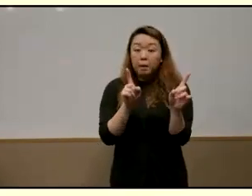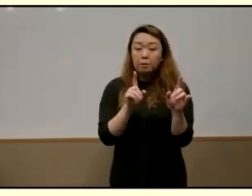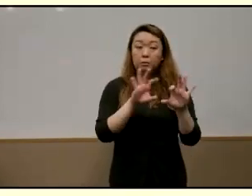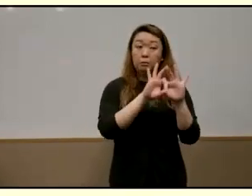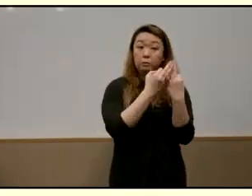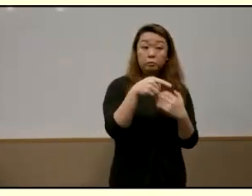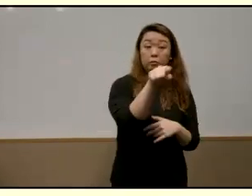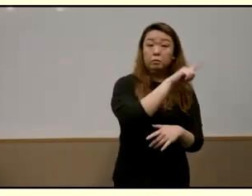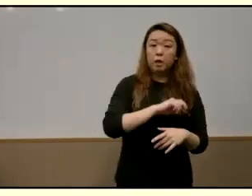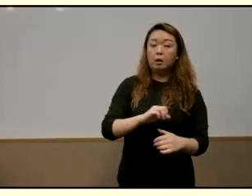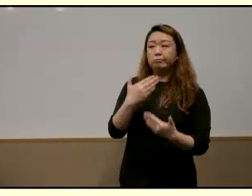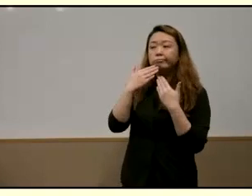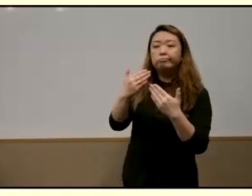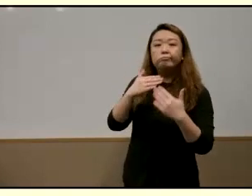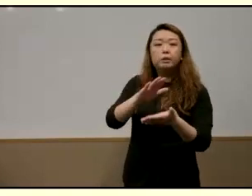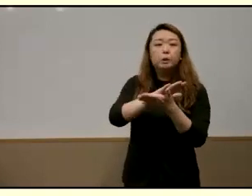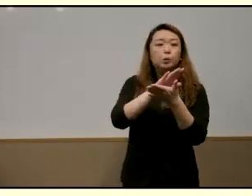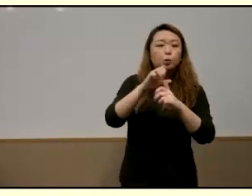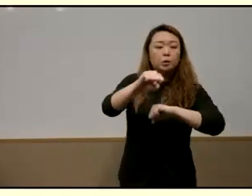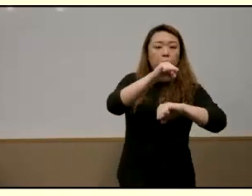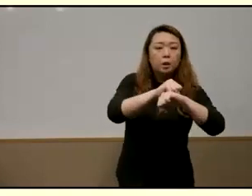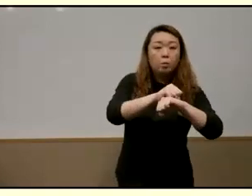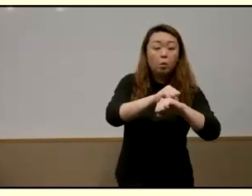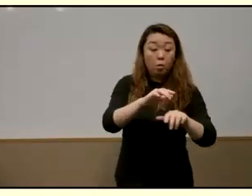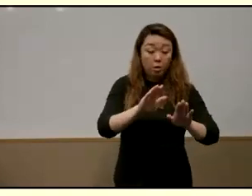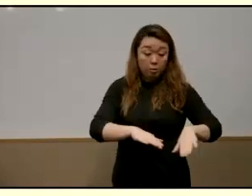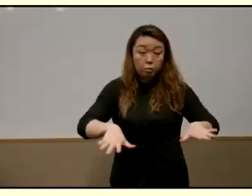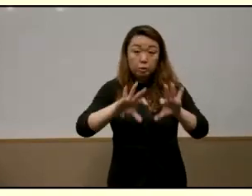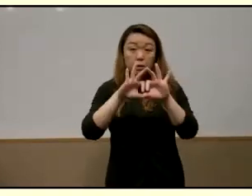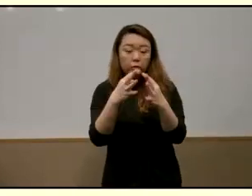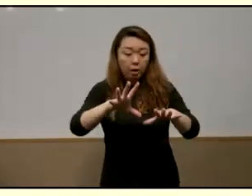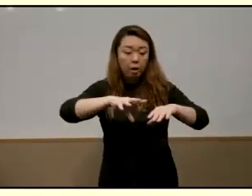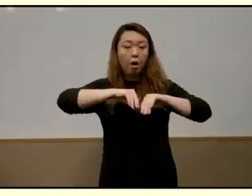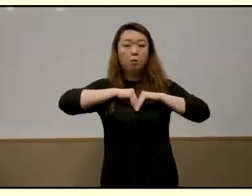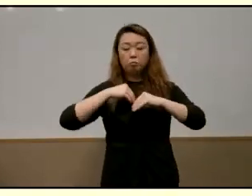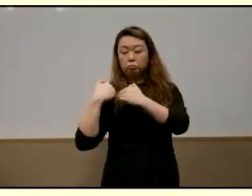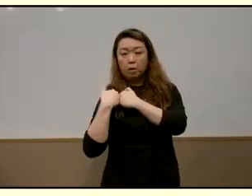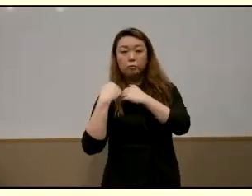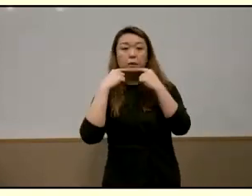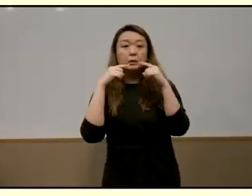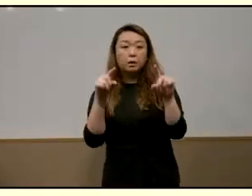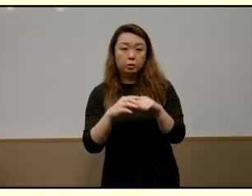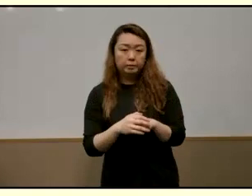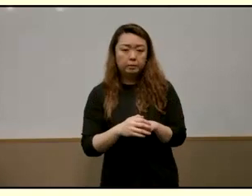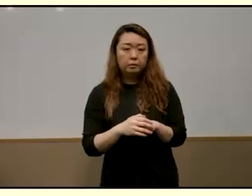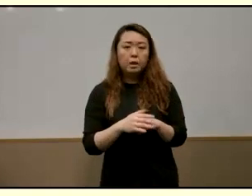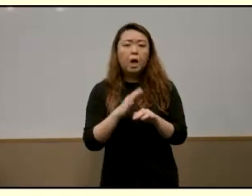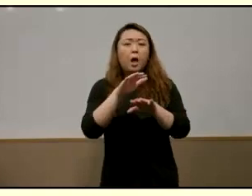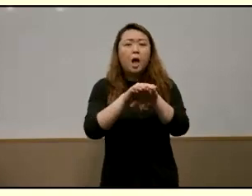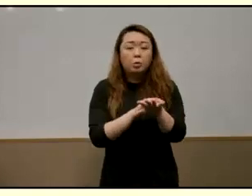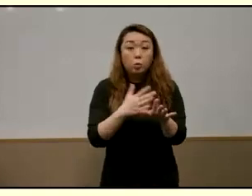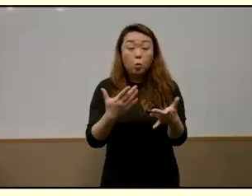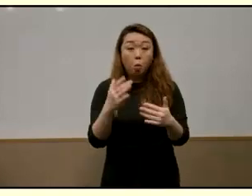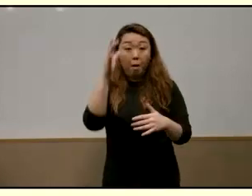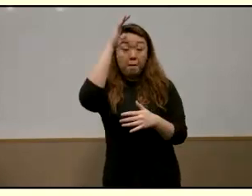appreciate the state and schools parents and children accepted responsibility for success and in particular they devolved this responsibility to young